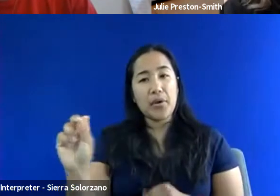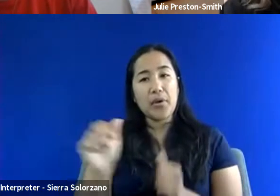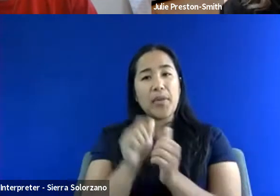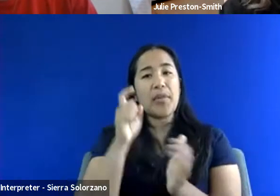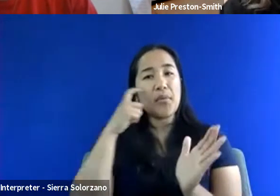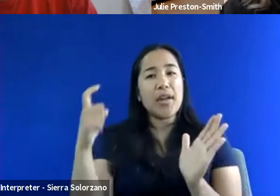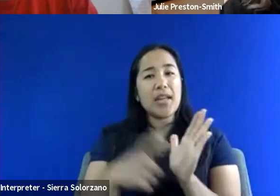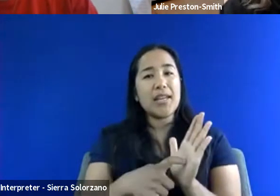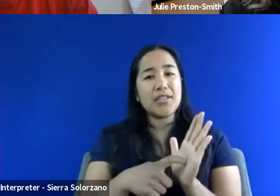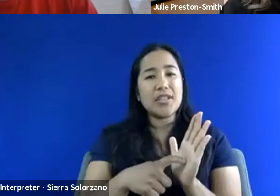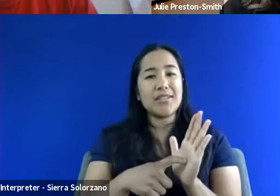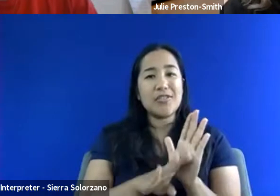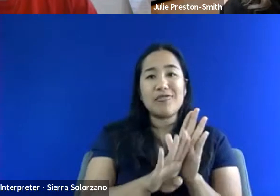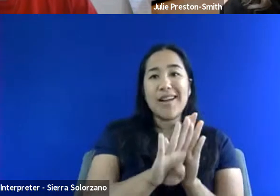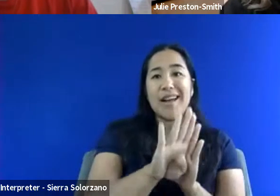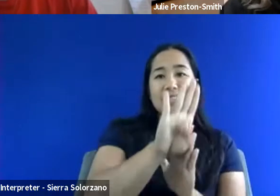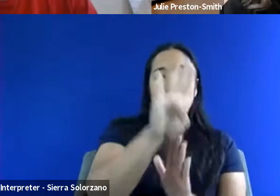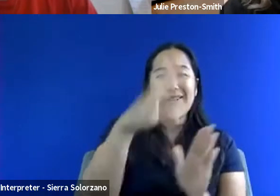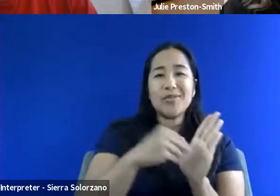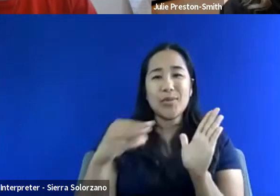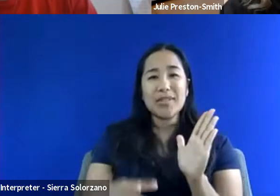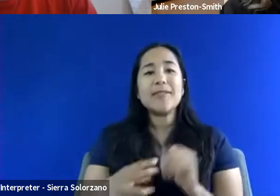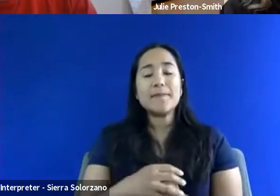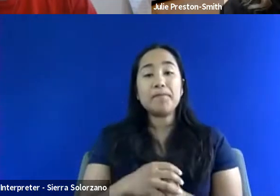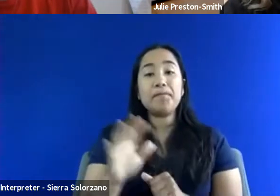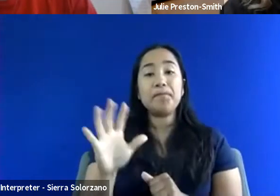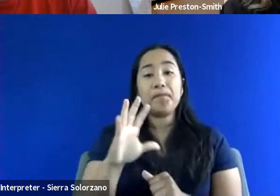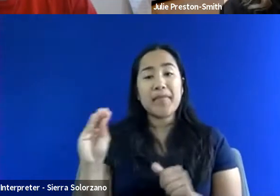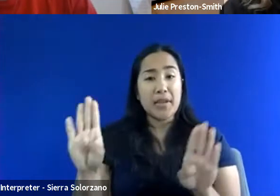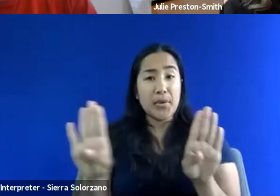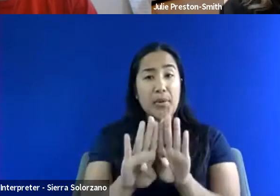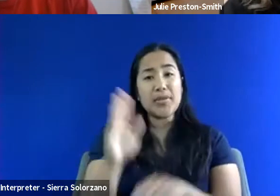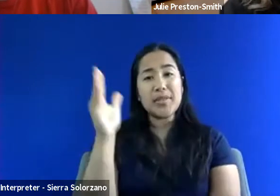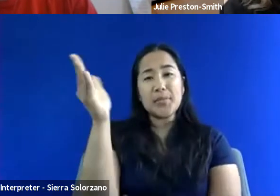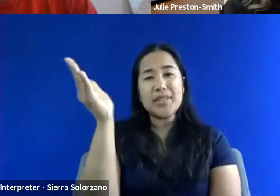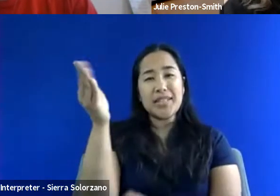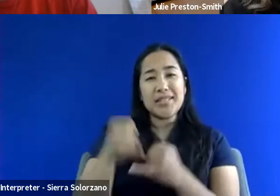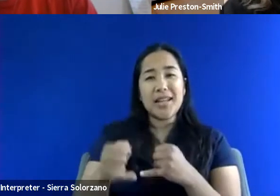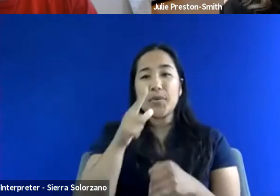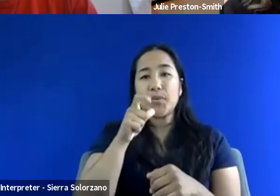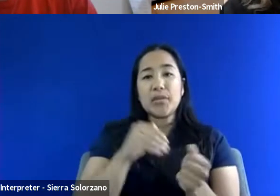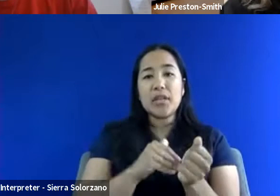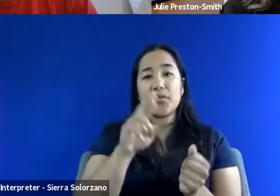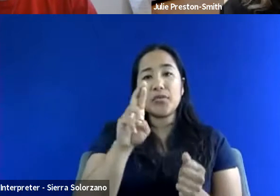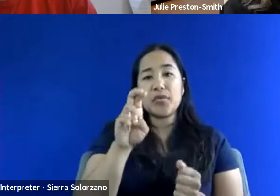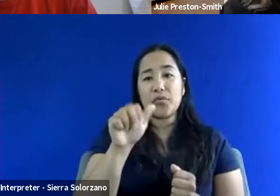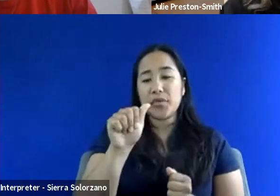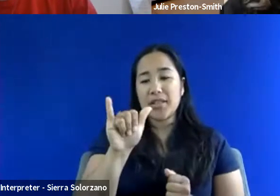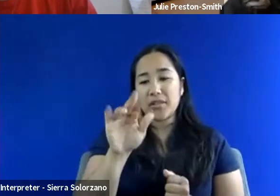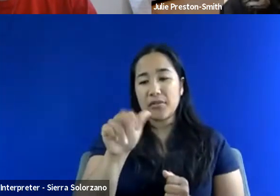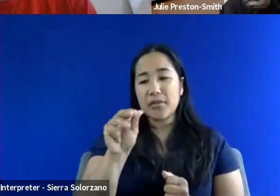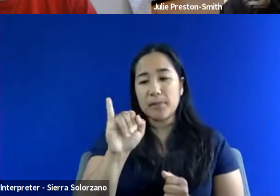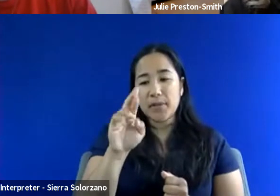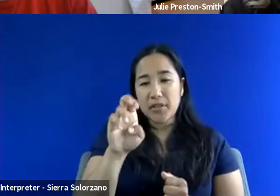of rising scholar students and a closing presentation by Dr. Ray Ramirez and Dr.